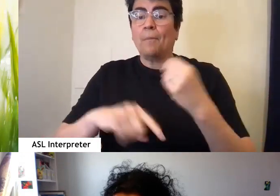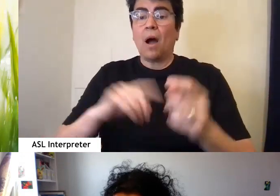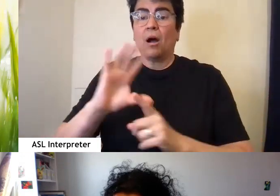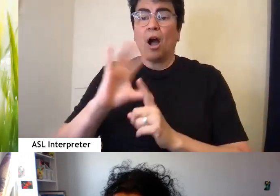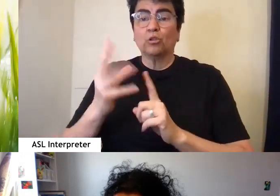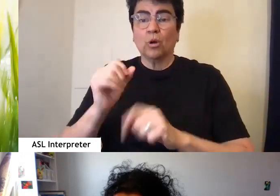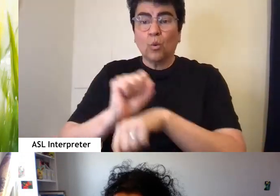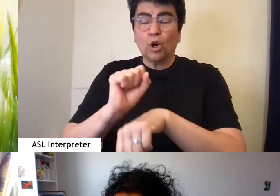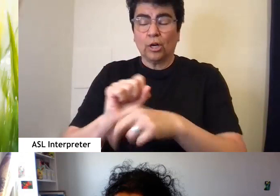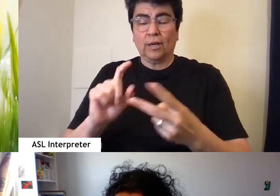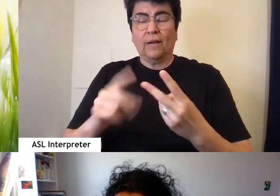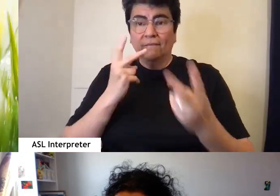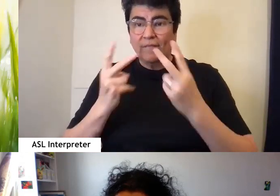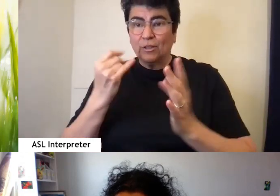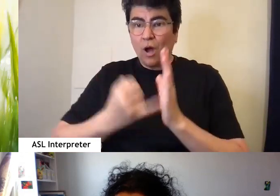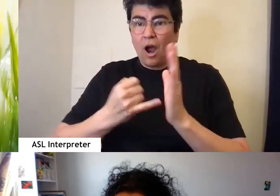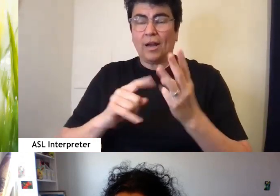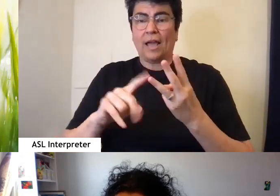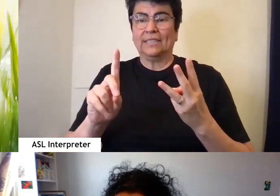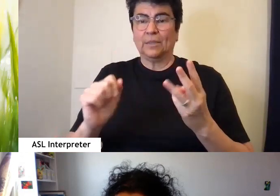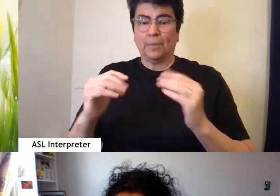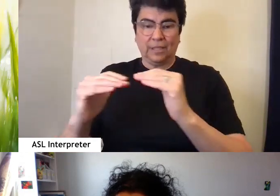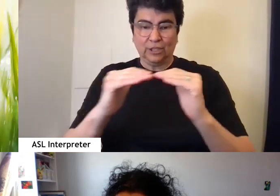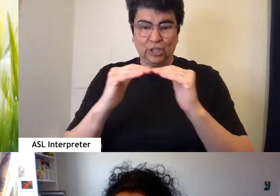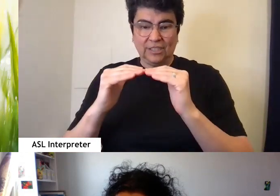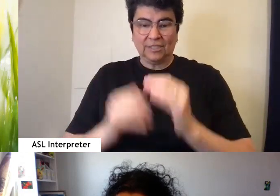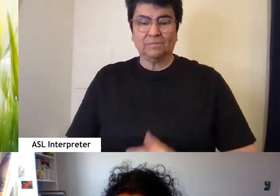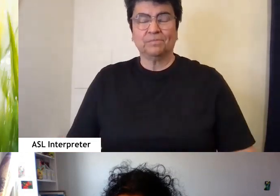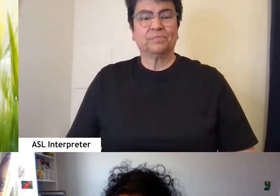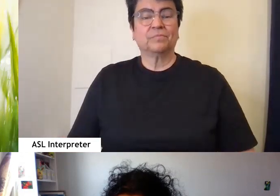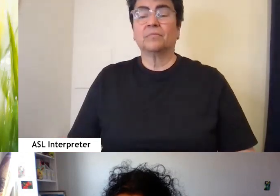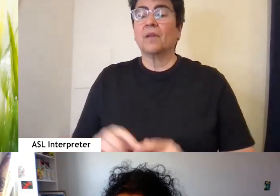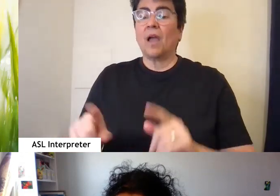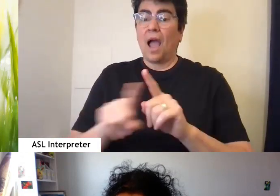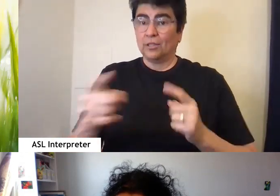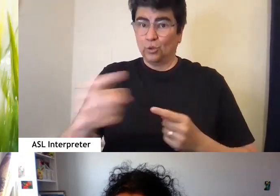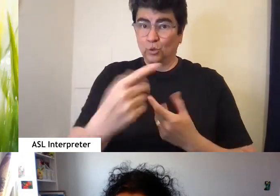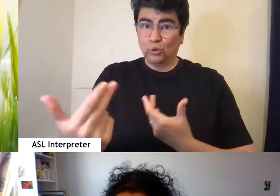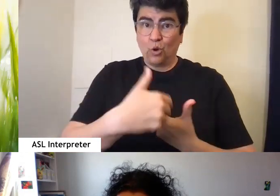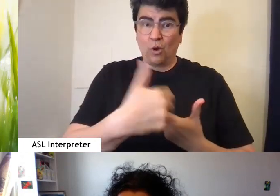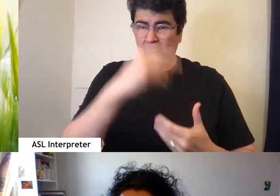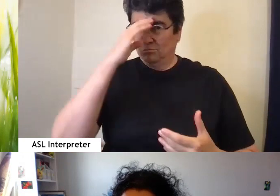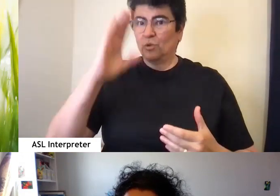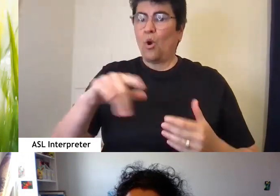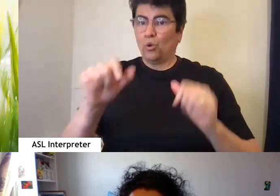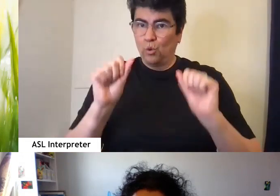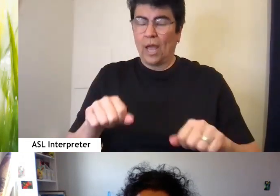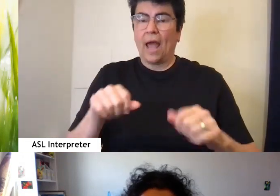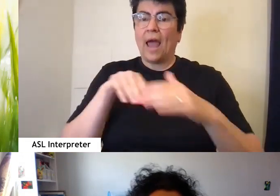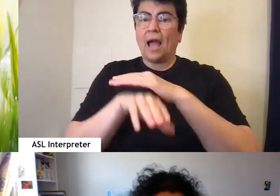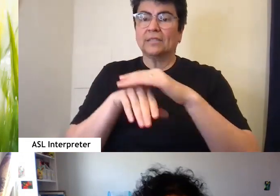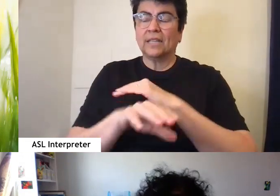work, visual art, and disability justice. As you are joining, you should know that you are able to access